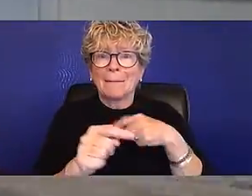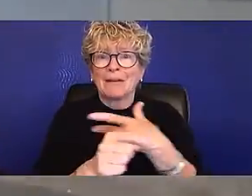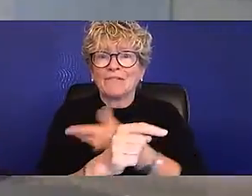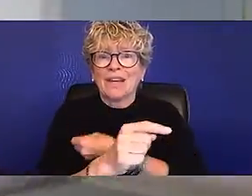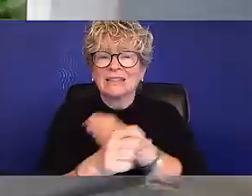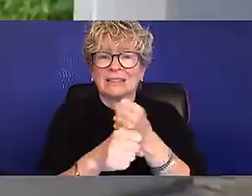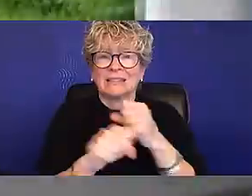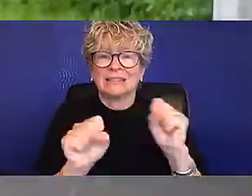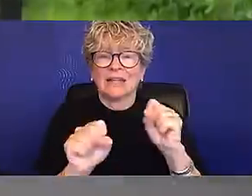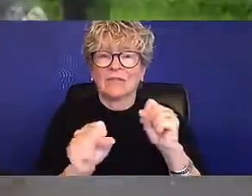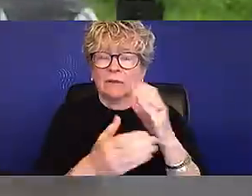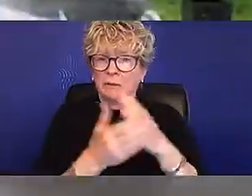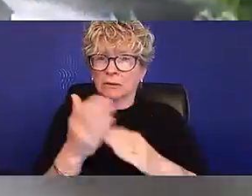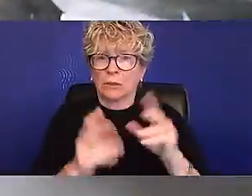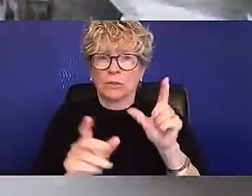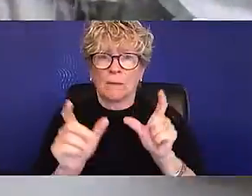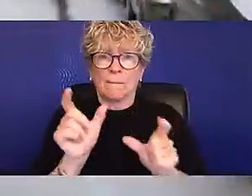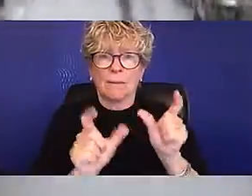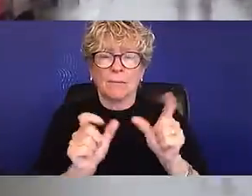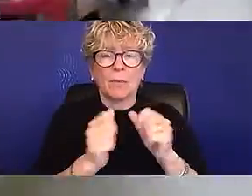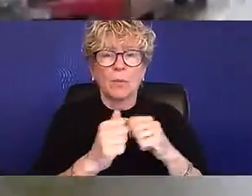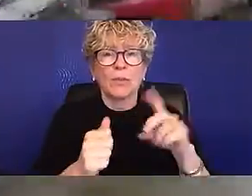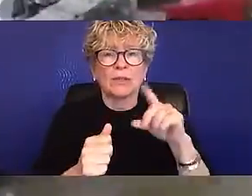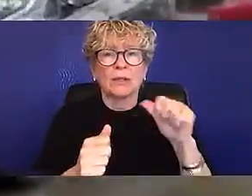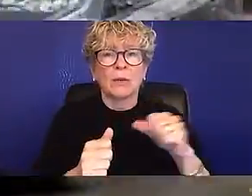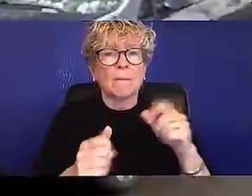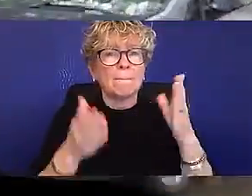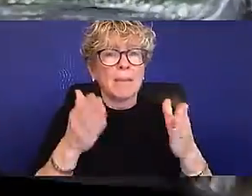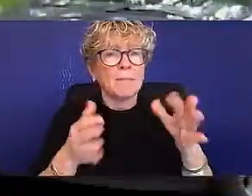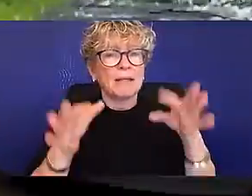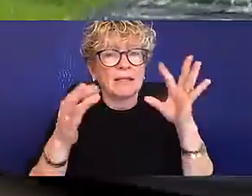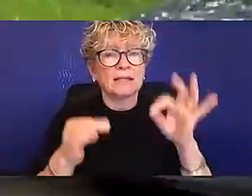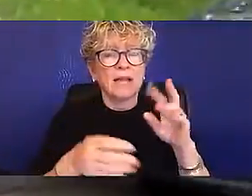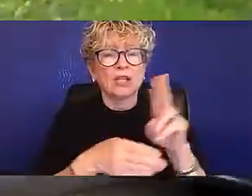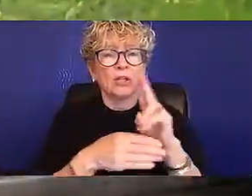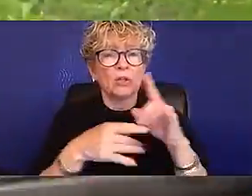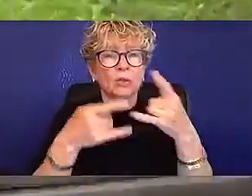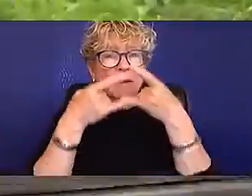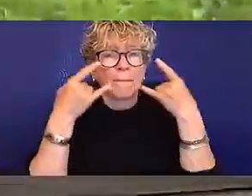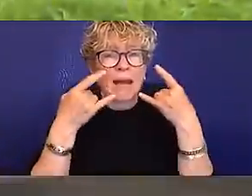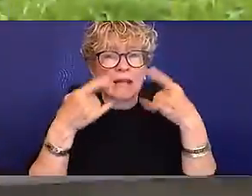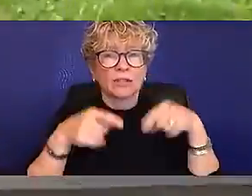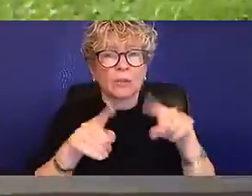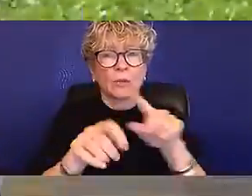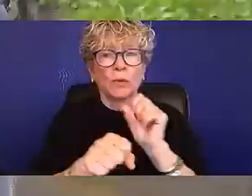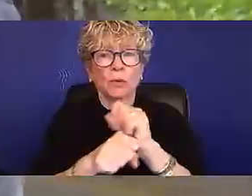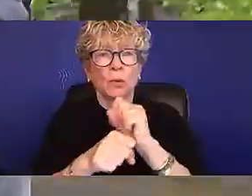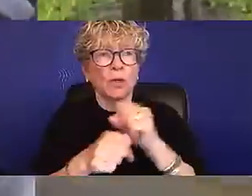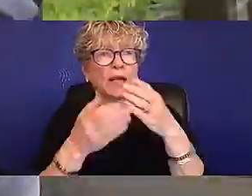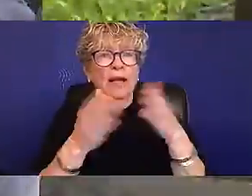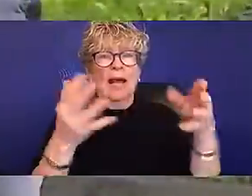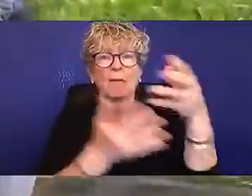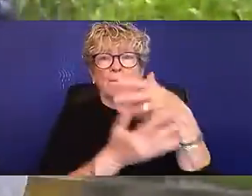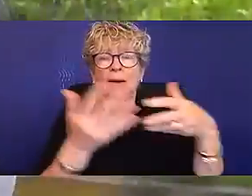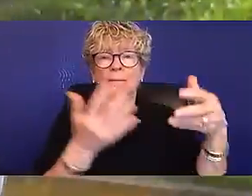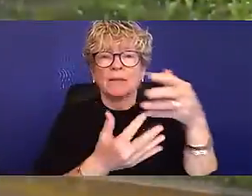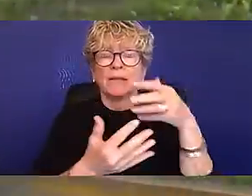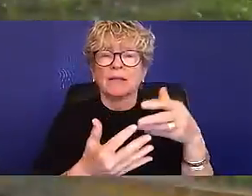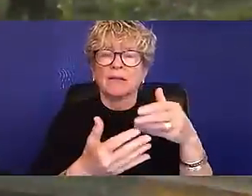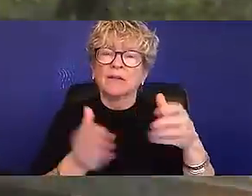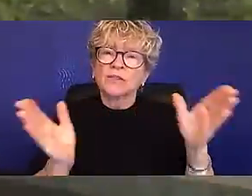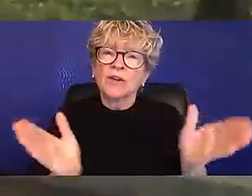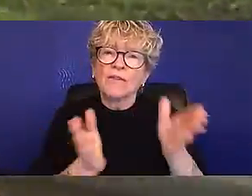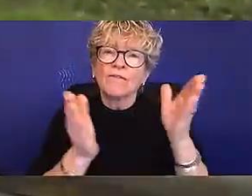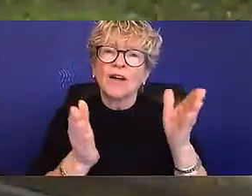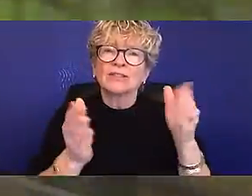them from being safely vaccinated. Therefore, some people with disabilities may choose to continue to wear a mask at work and